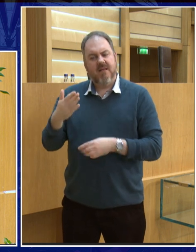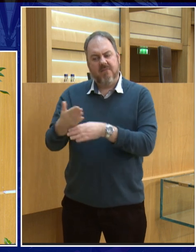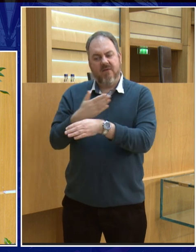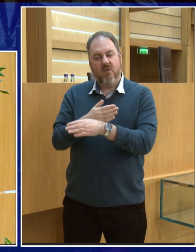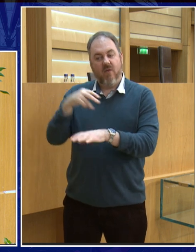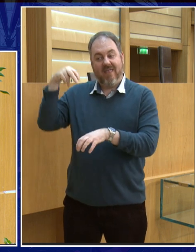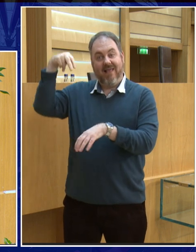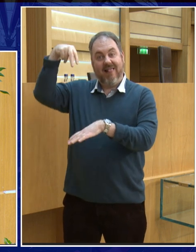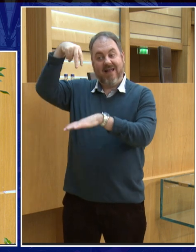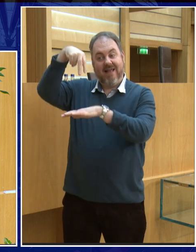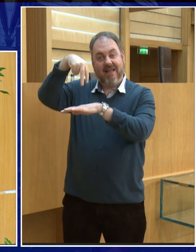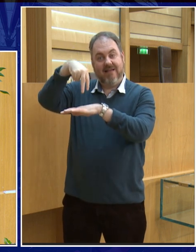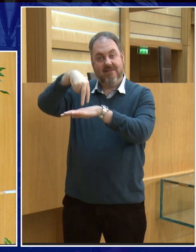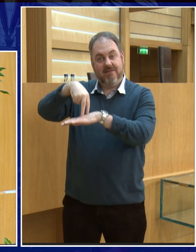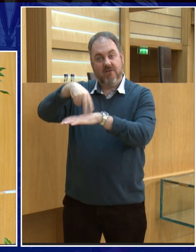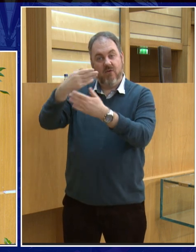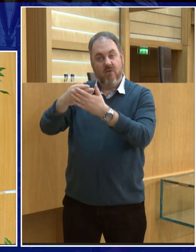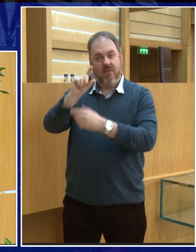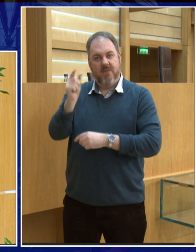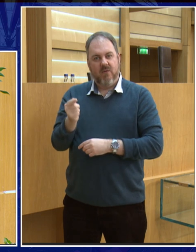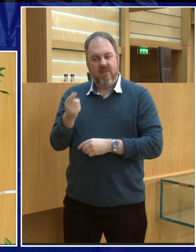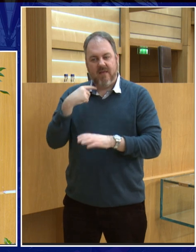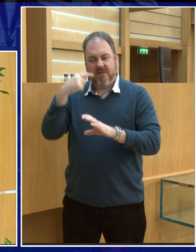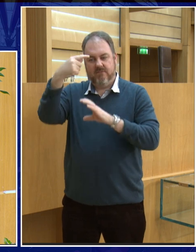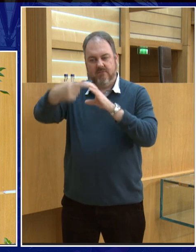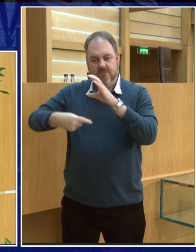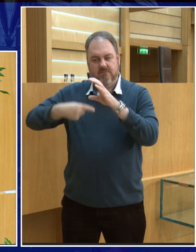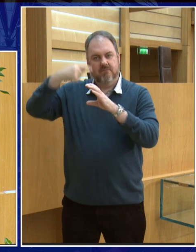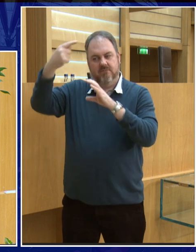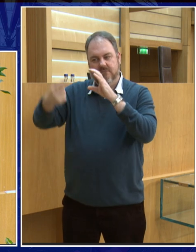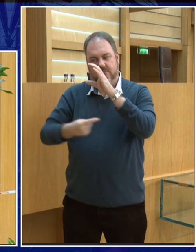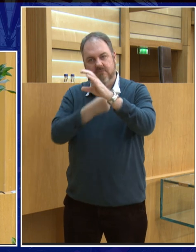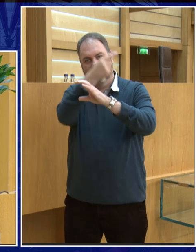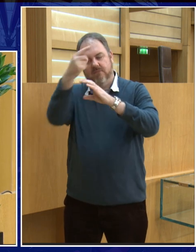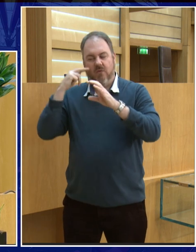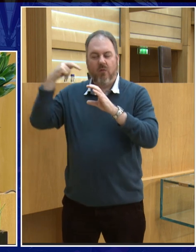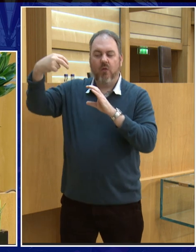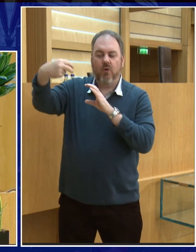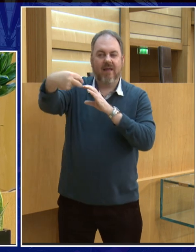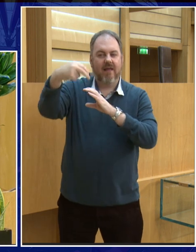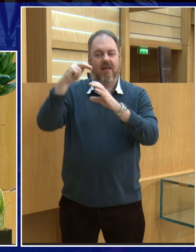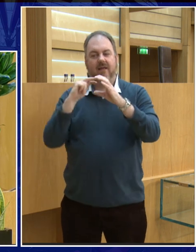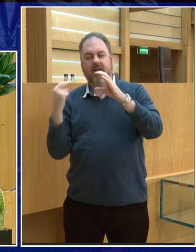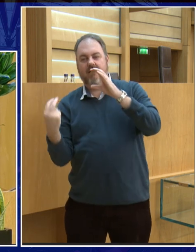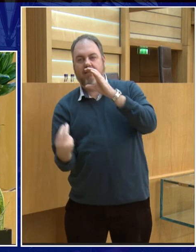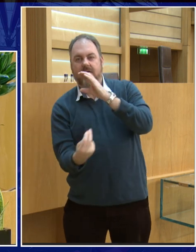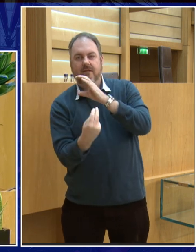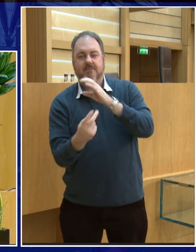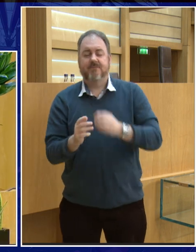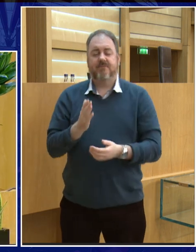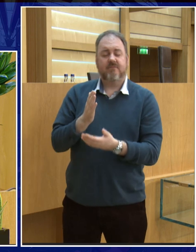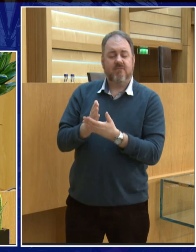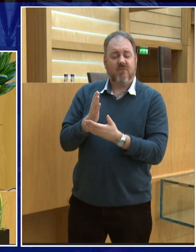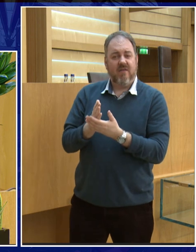moon to try and find out what it's made of, where would be a good landing site. Now, one of the first things that people notice about the moon is, I've got an image here,